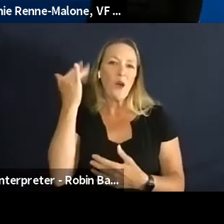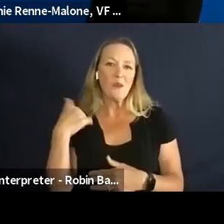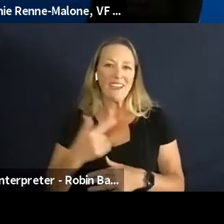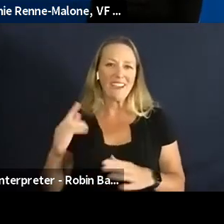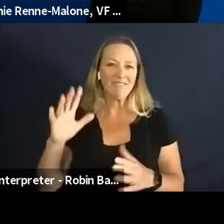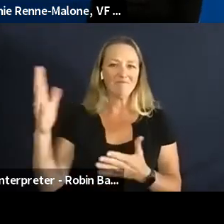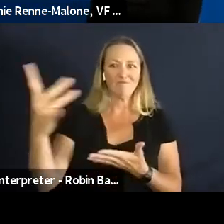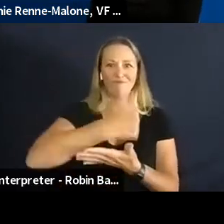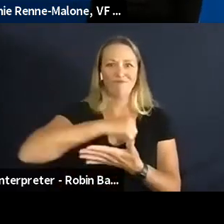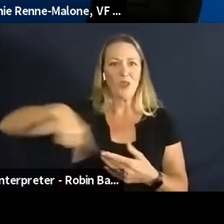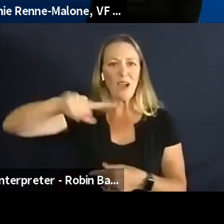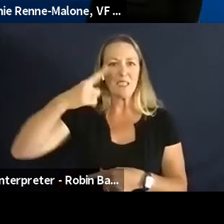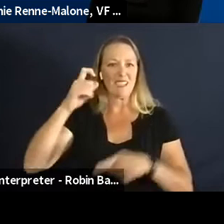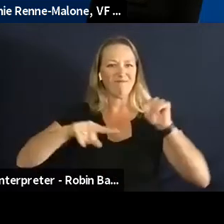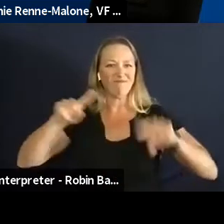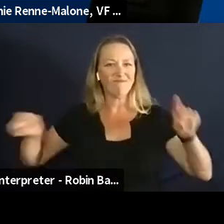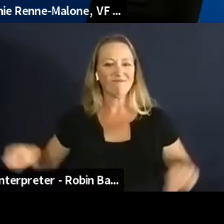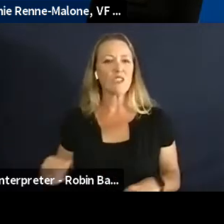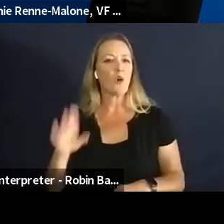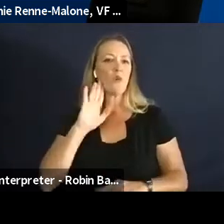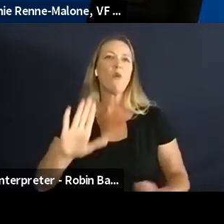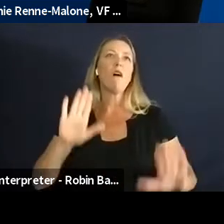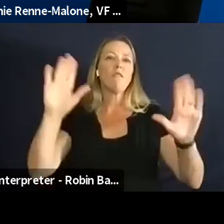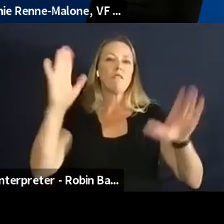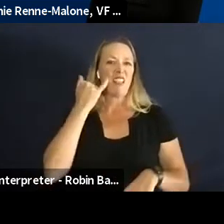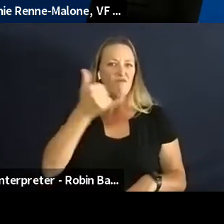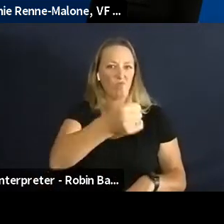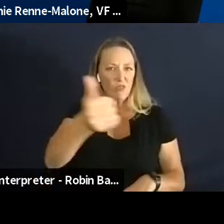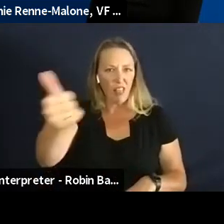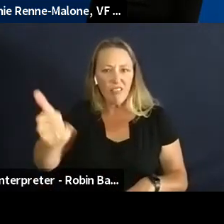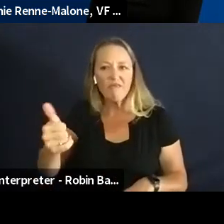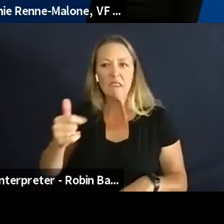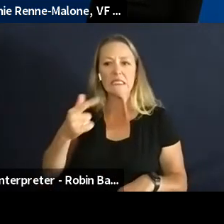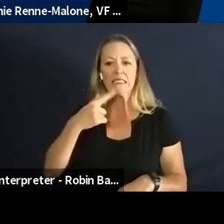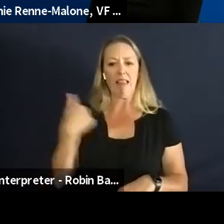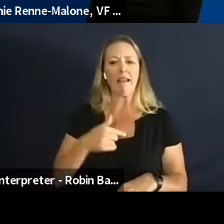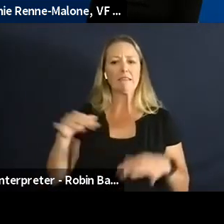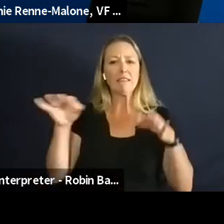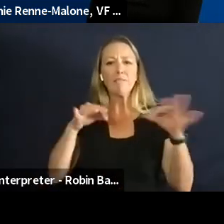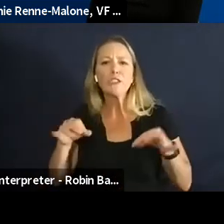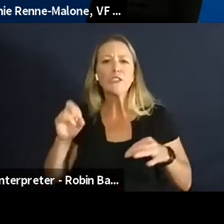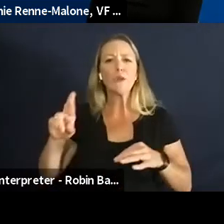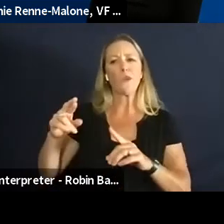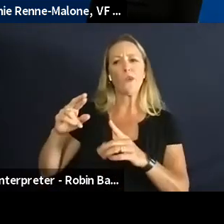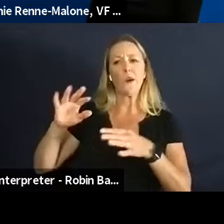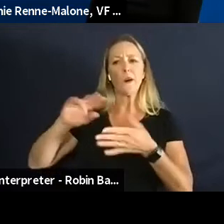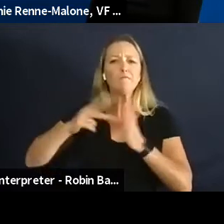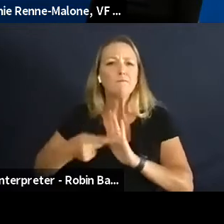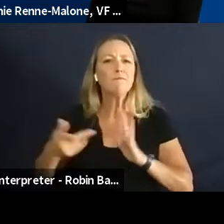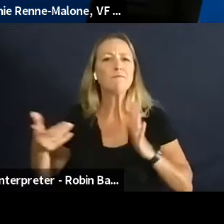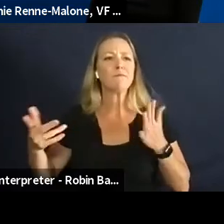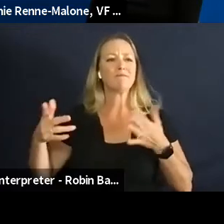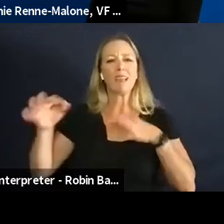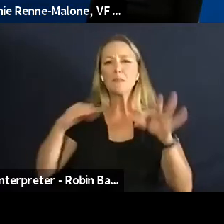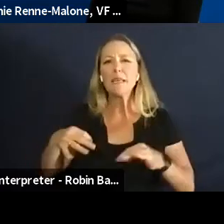So it would be great if you could just kind of go and tell us you know a definition or explanation of what you've curated as your